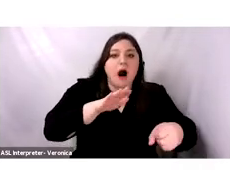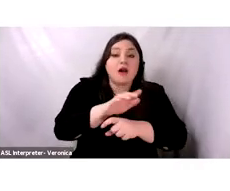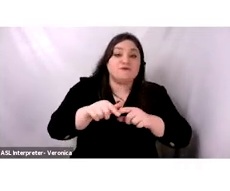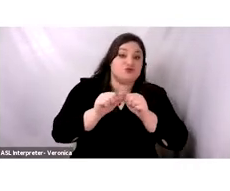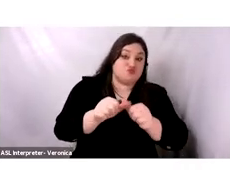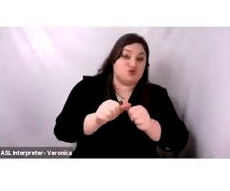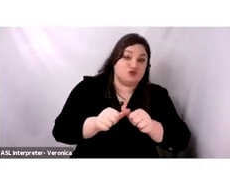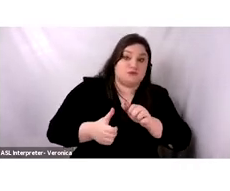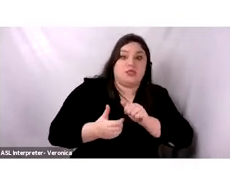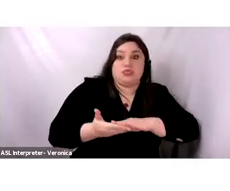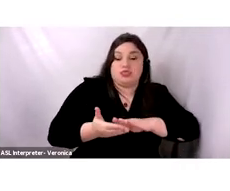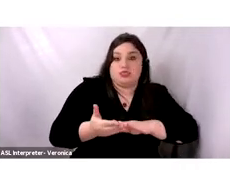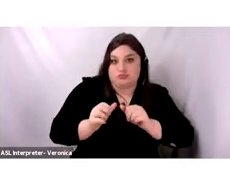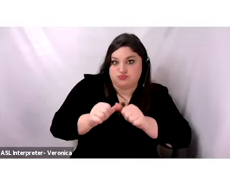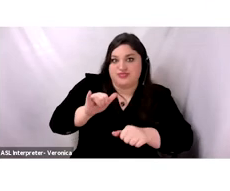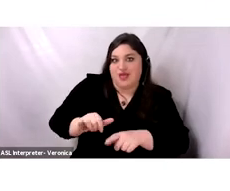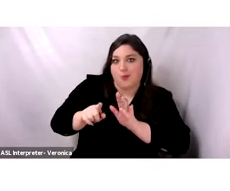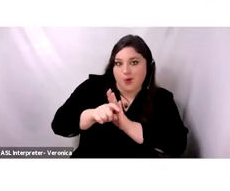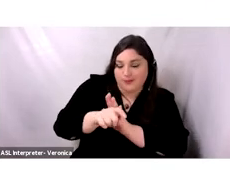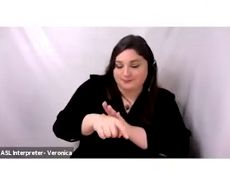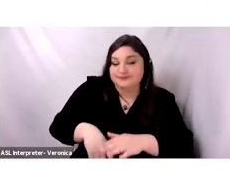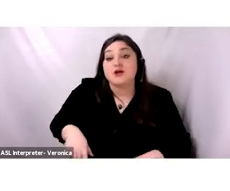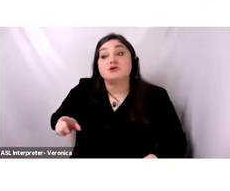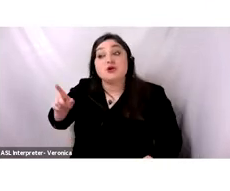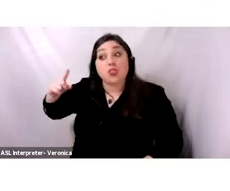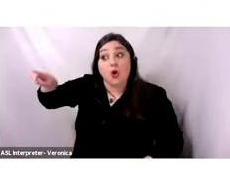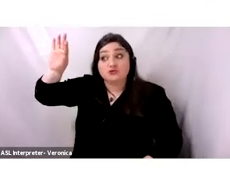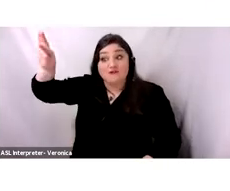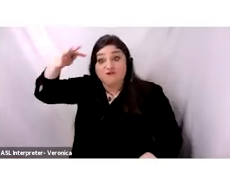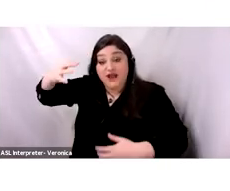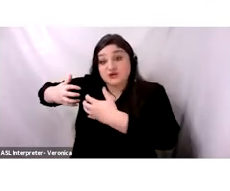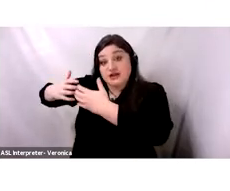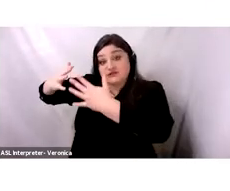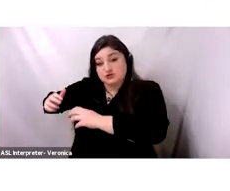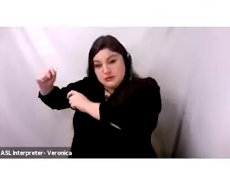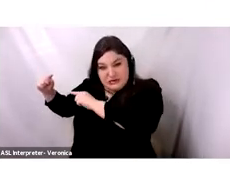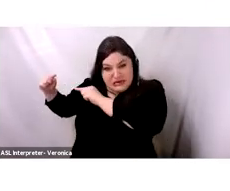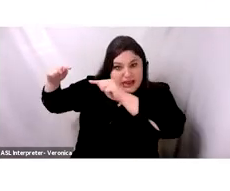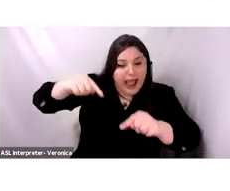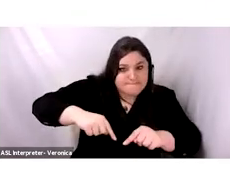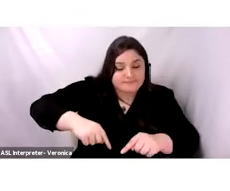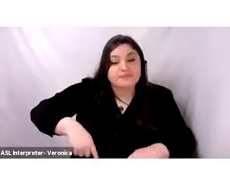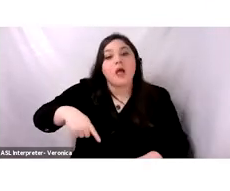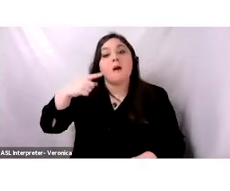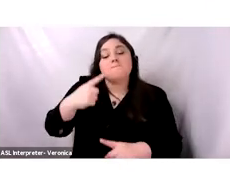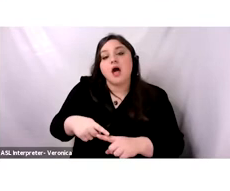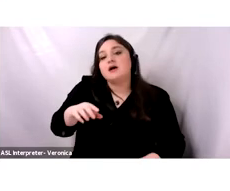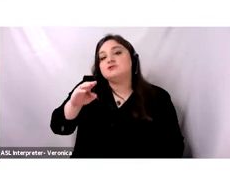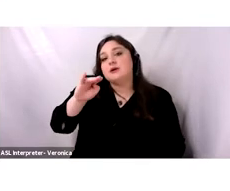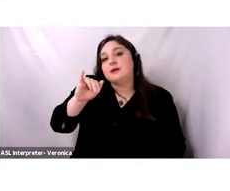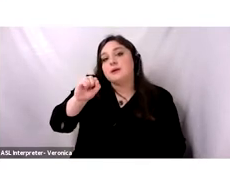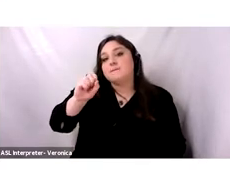encouraged by the industrialists who came and invested in Lebanon and by missionaries, especially